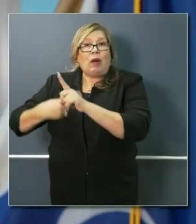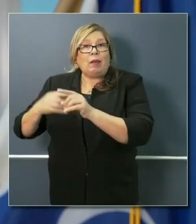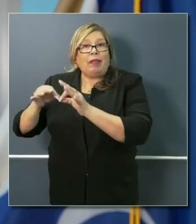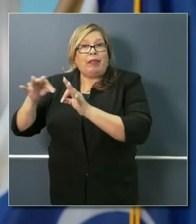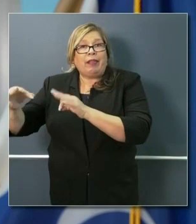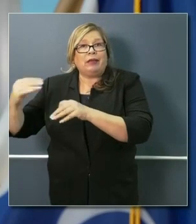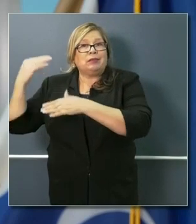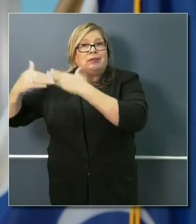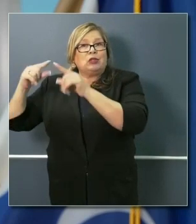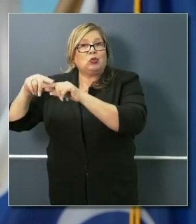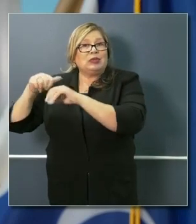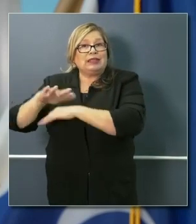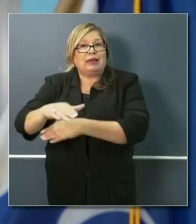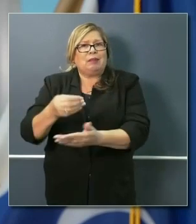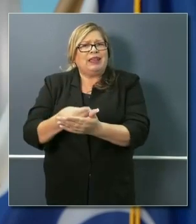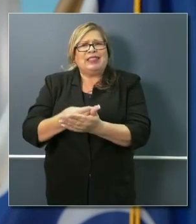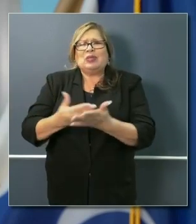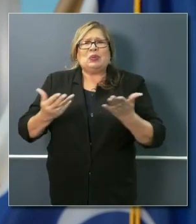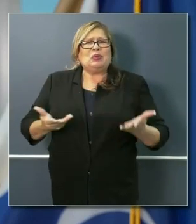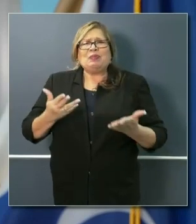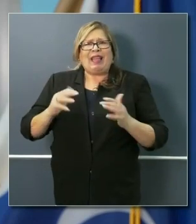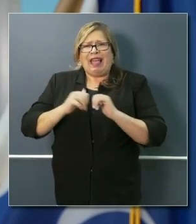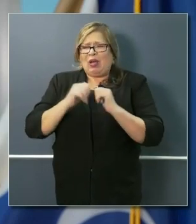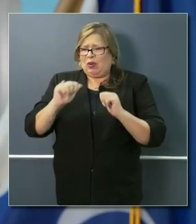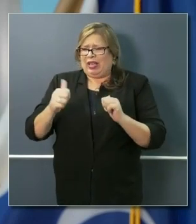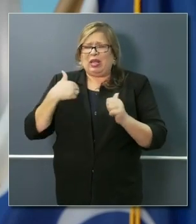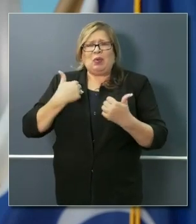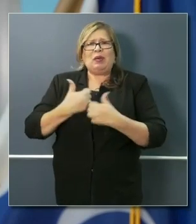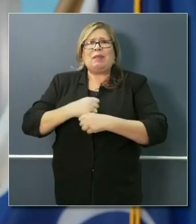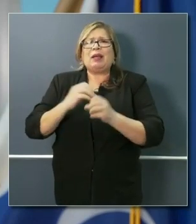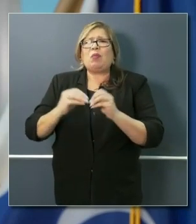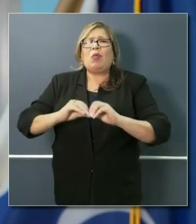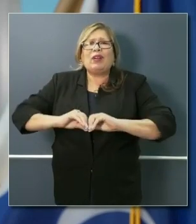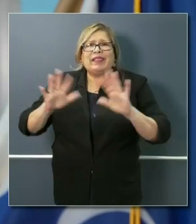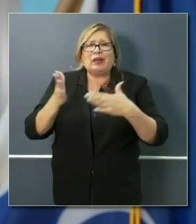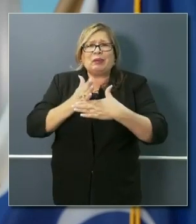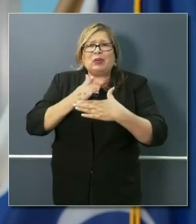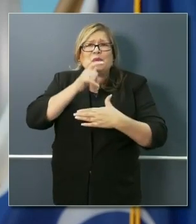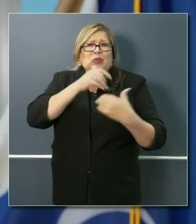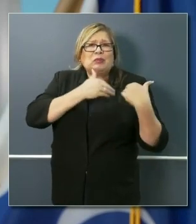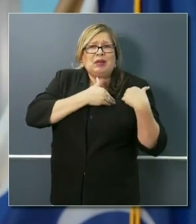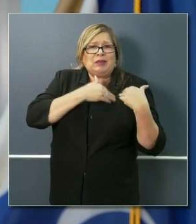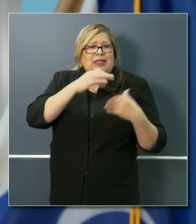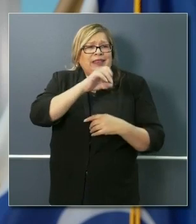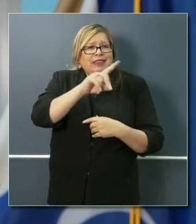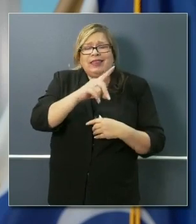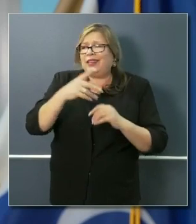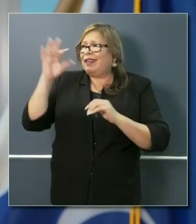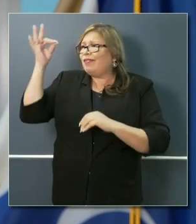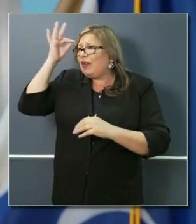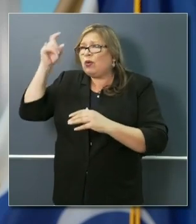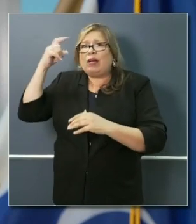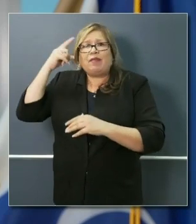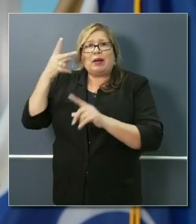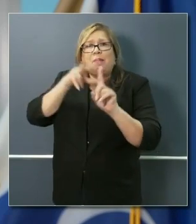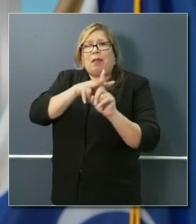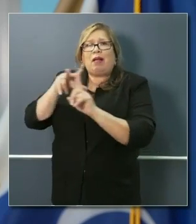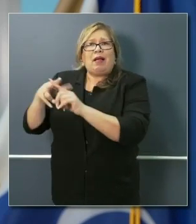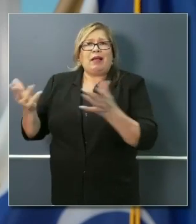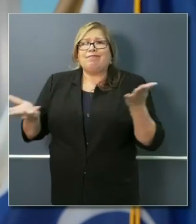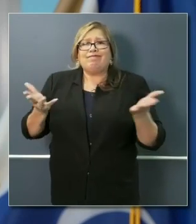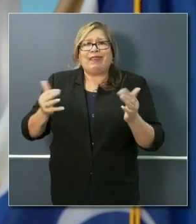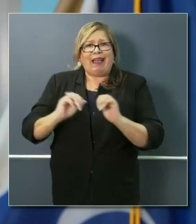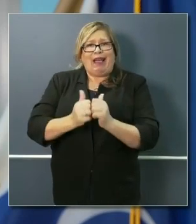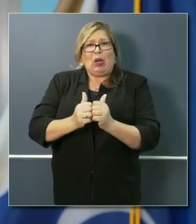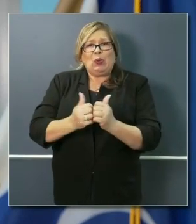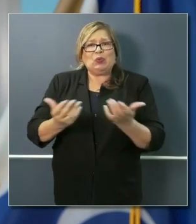there anything that can be done to get some clarity between the federal and state EDD offices? Well, this is where I'm very